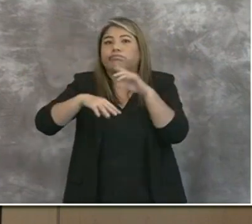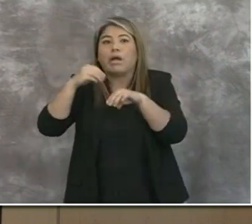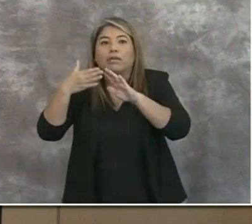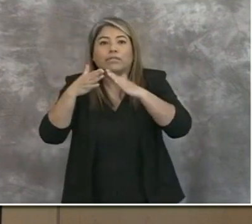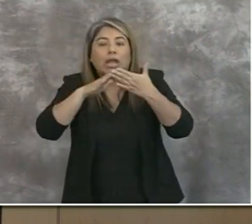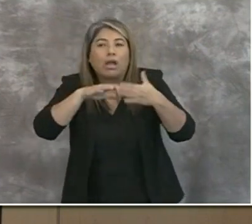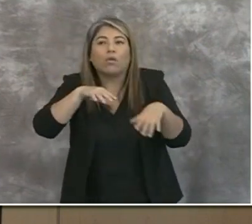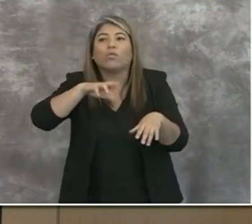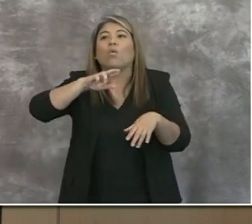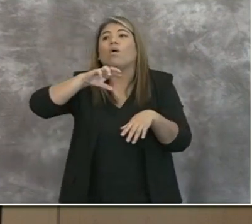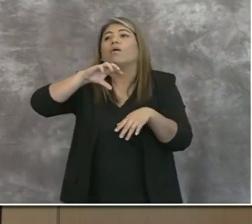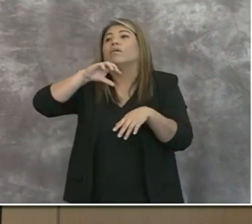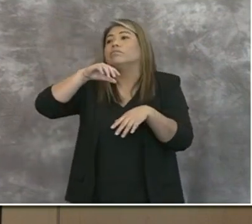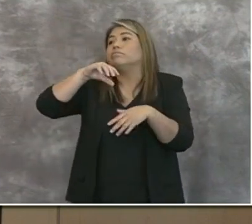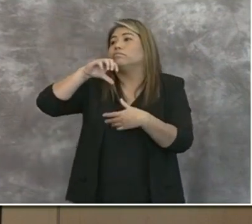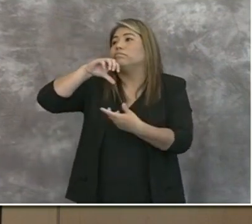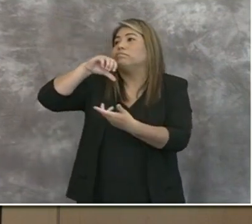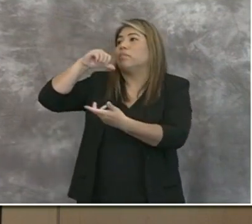other